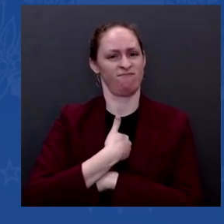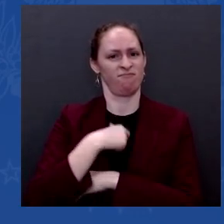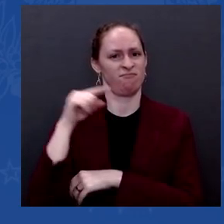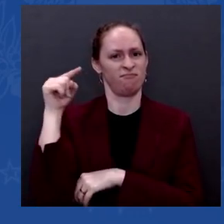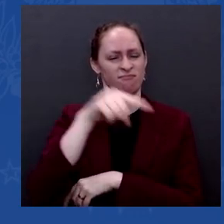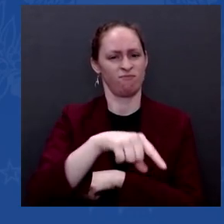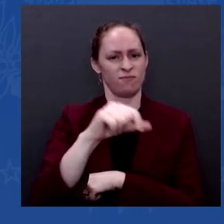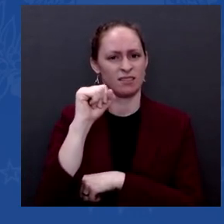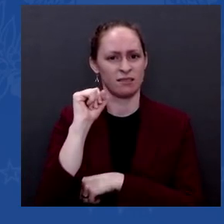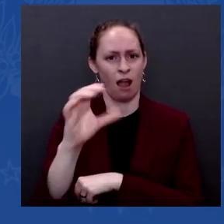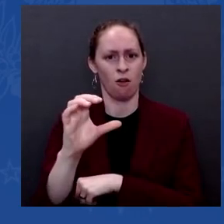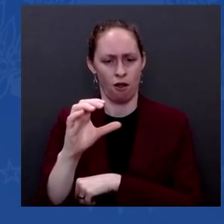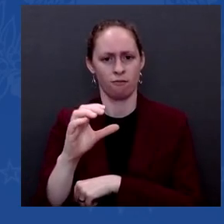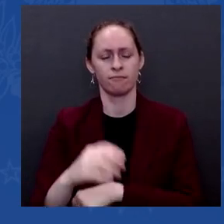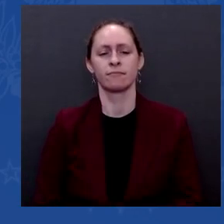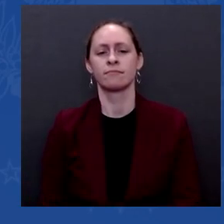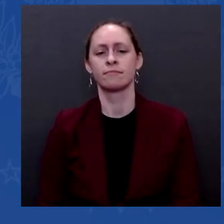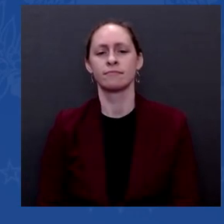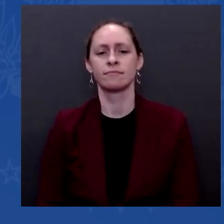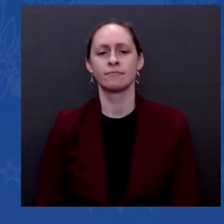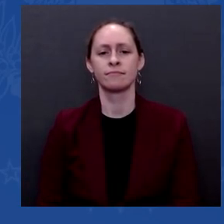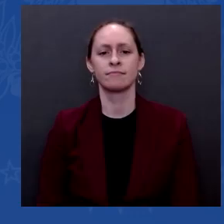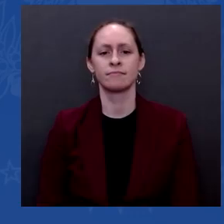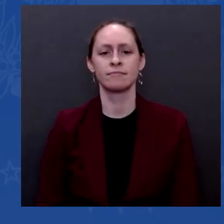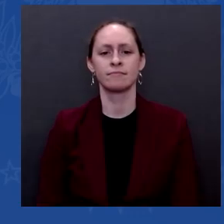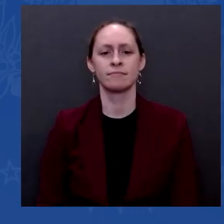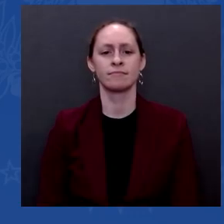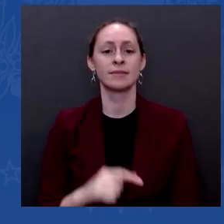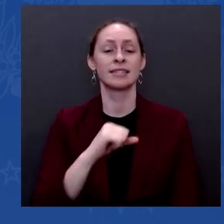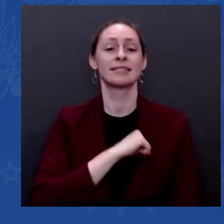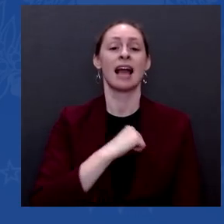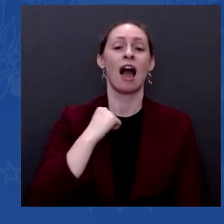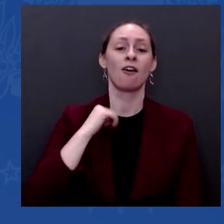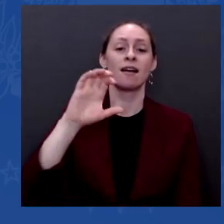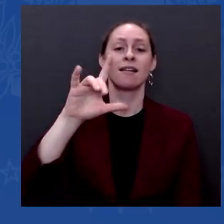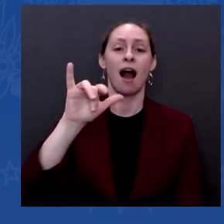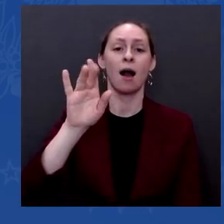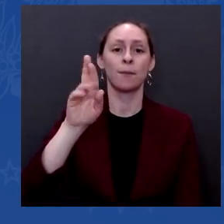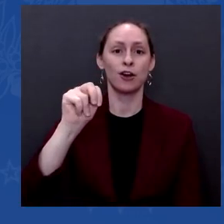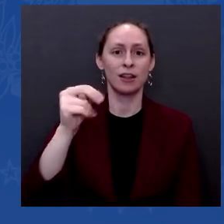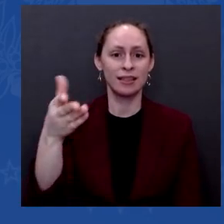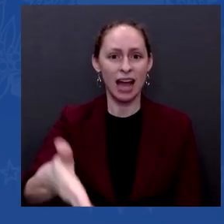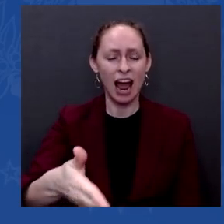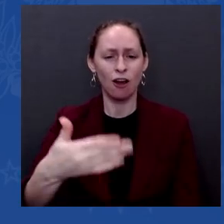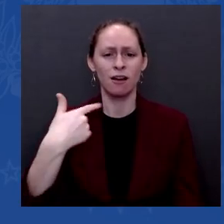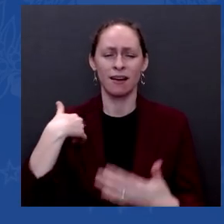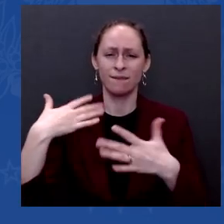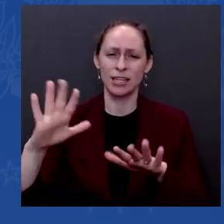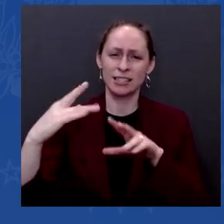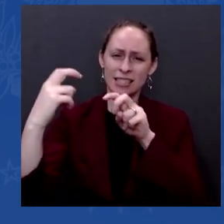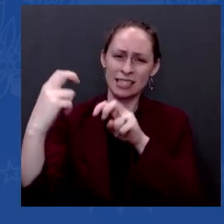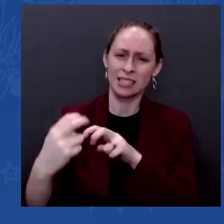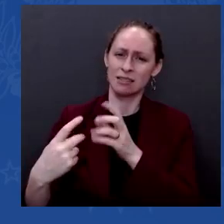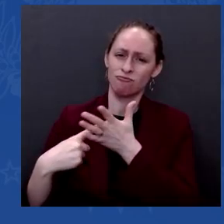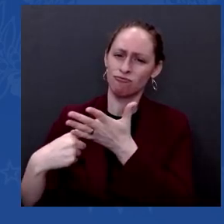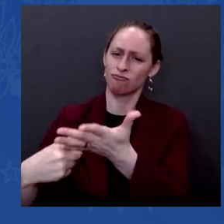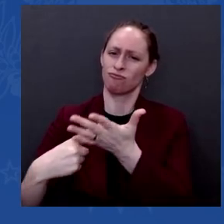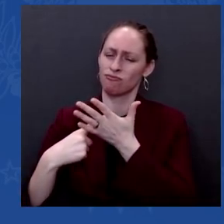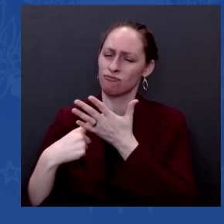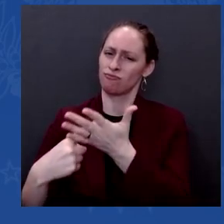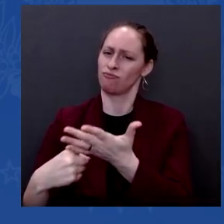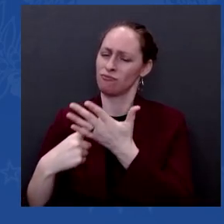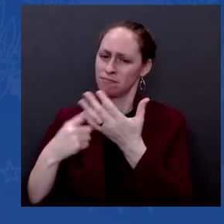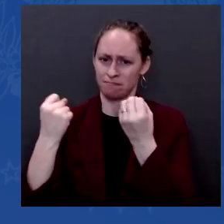spoke to a number of Black voters who fought to get you elected, and now they feel as though you are not fighting hard enough for them